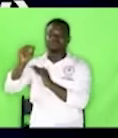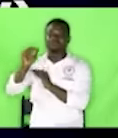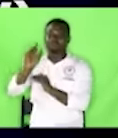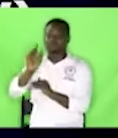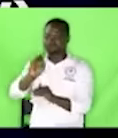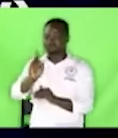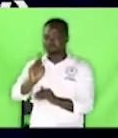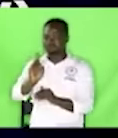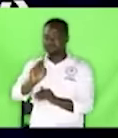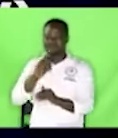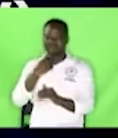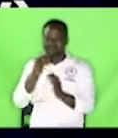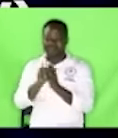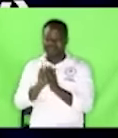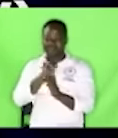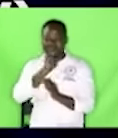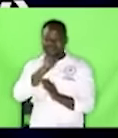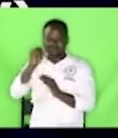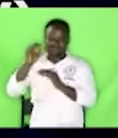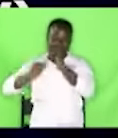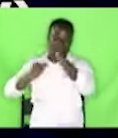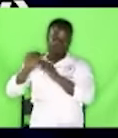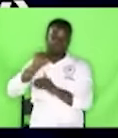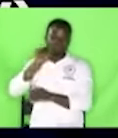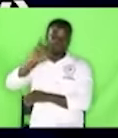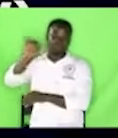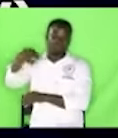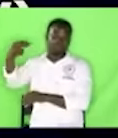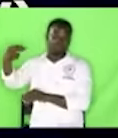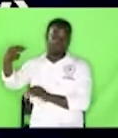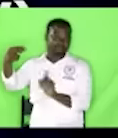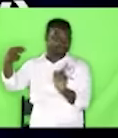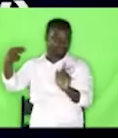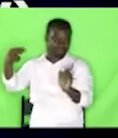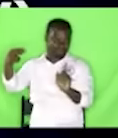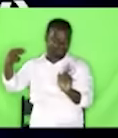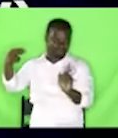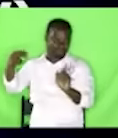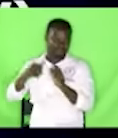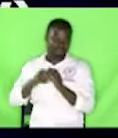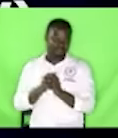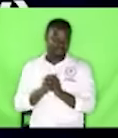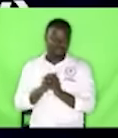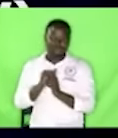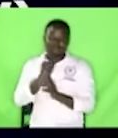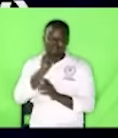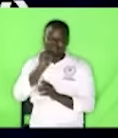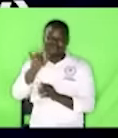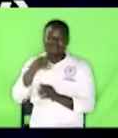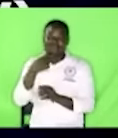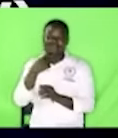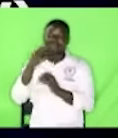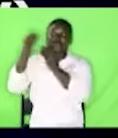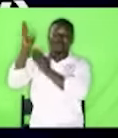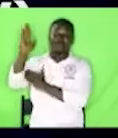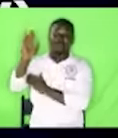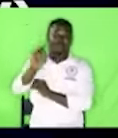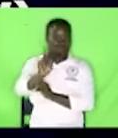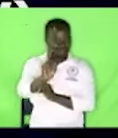The fortified tower is not Jehovah. No. It's not even saying God. No.